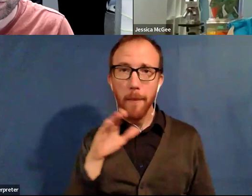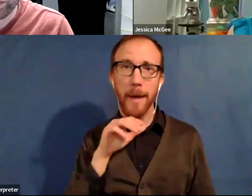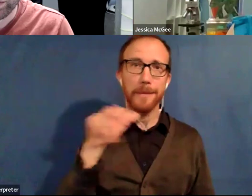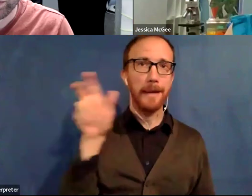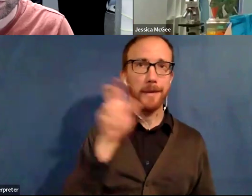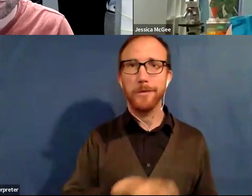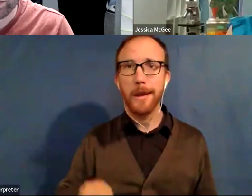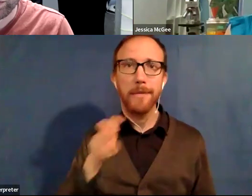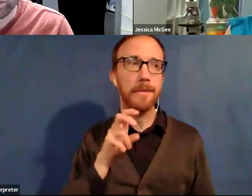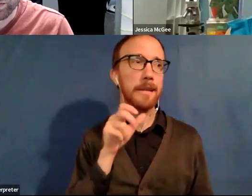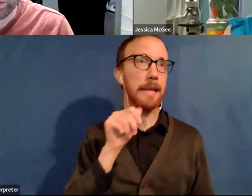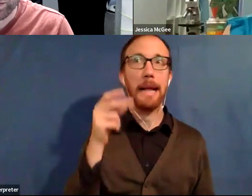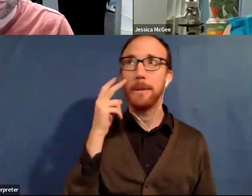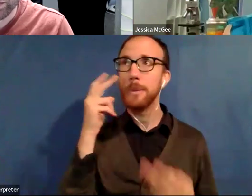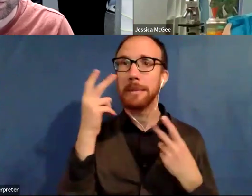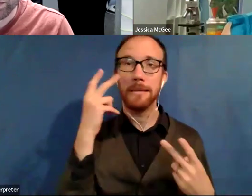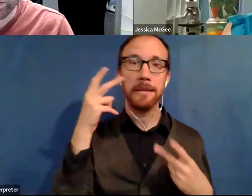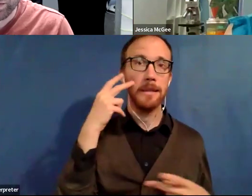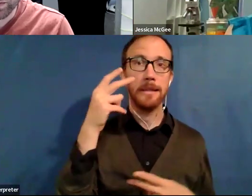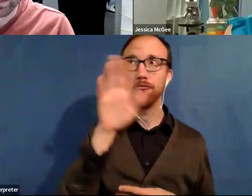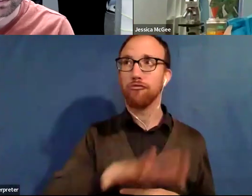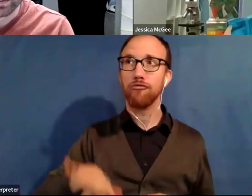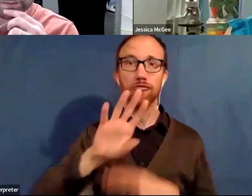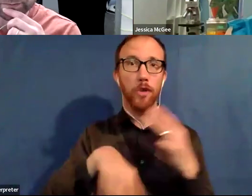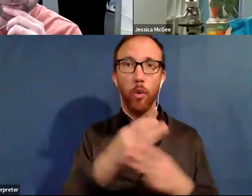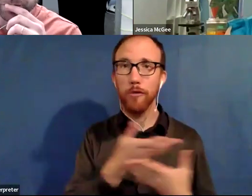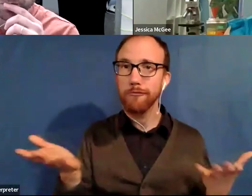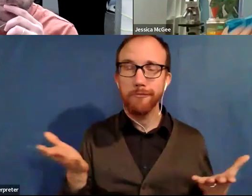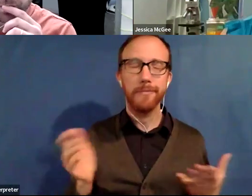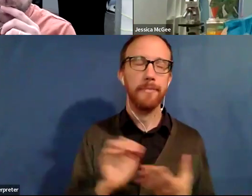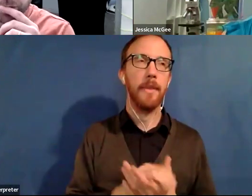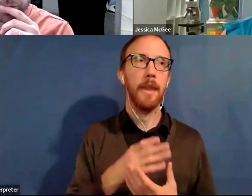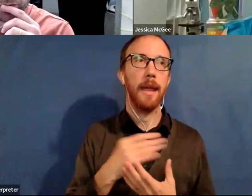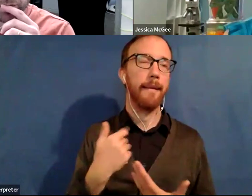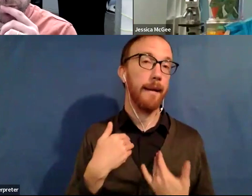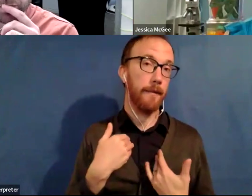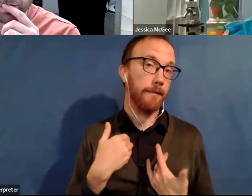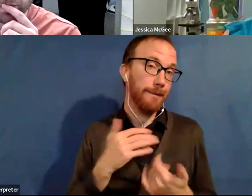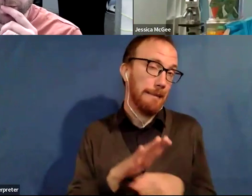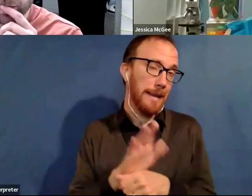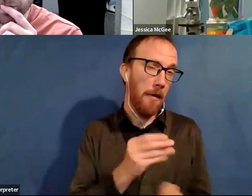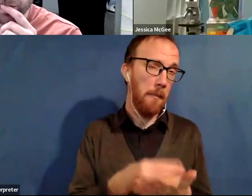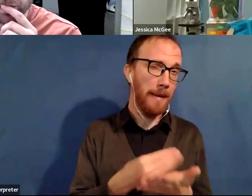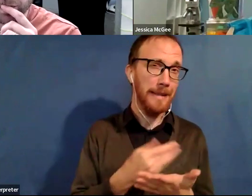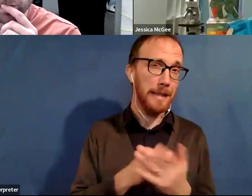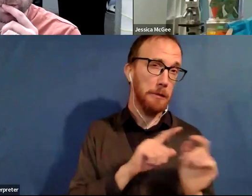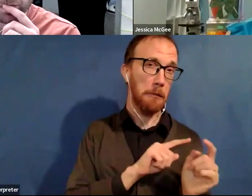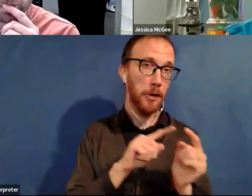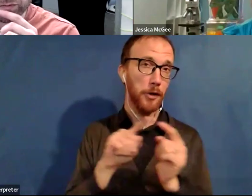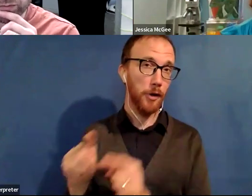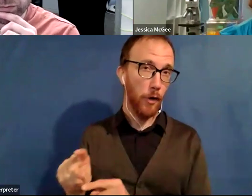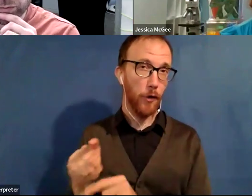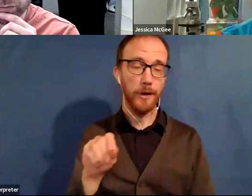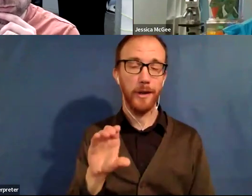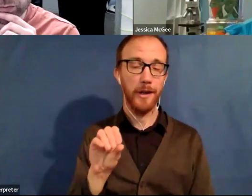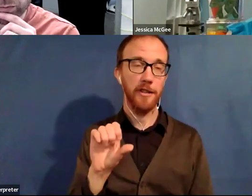I didn't really see the world. Um, and I happened to have enough money to send myself to Costa Rica. So I